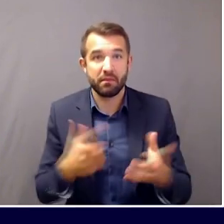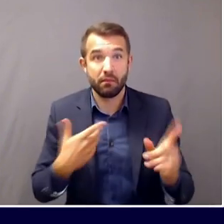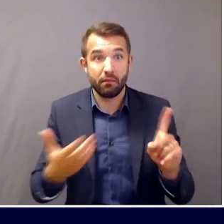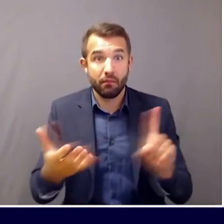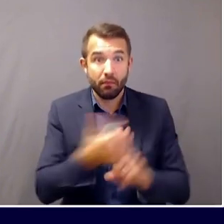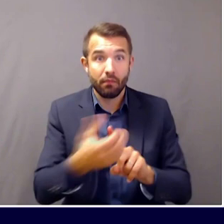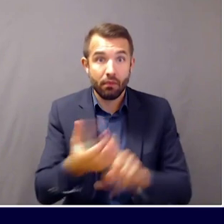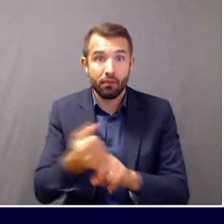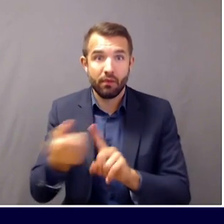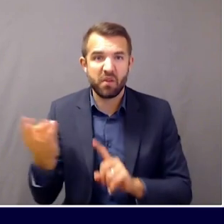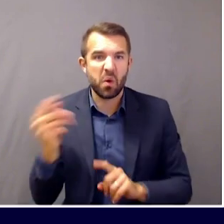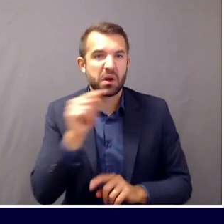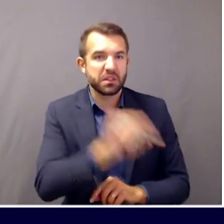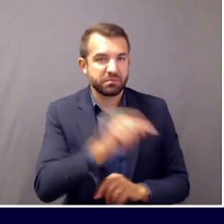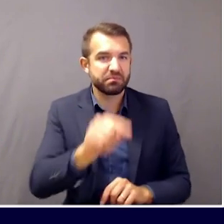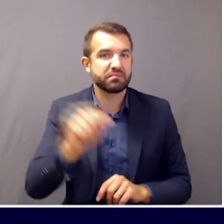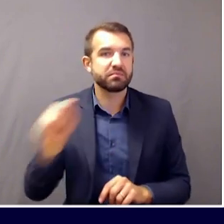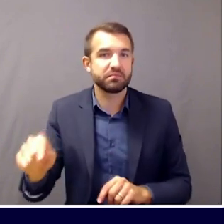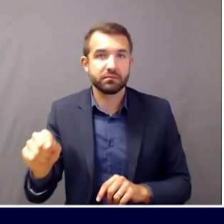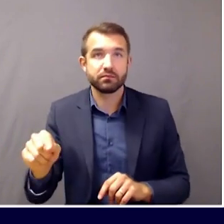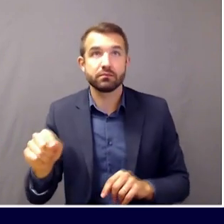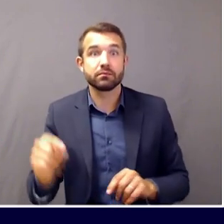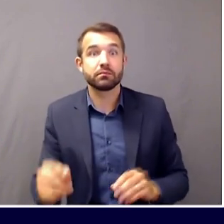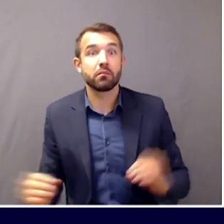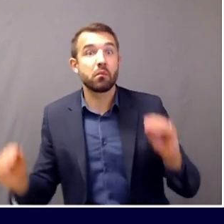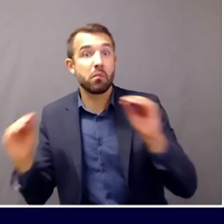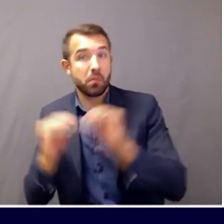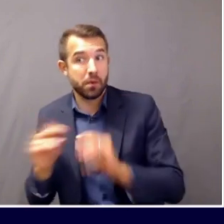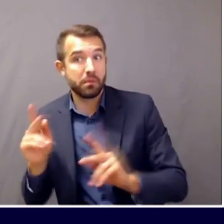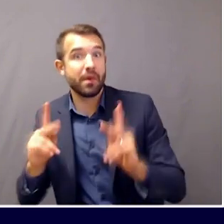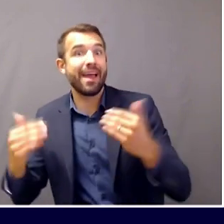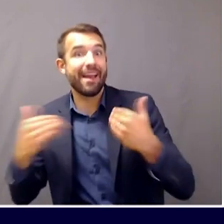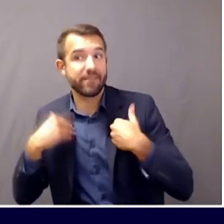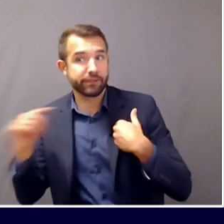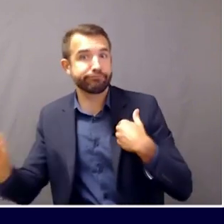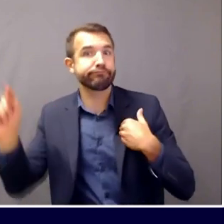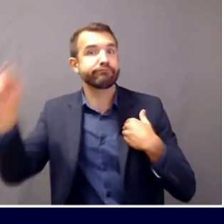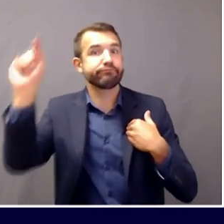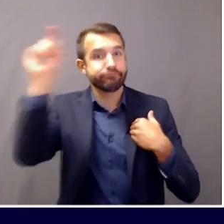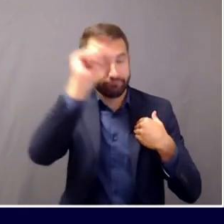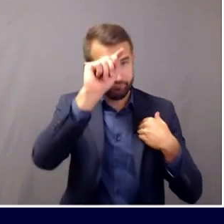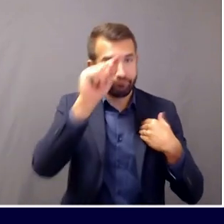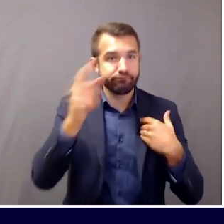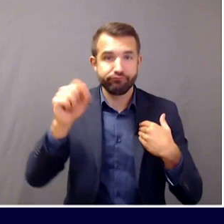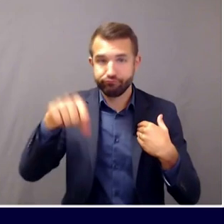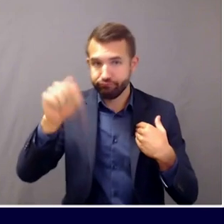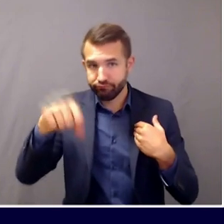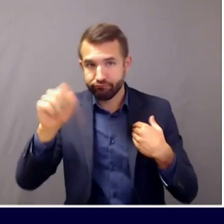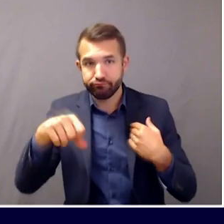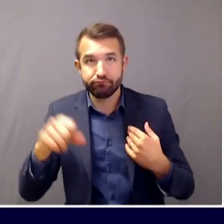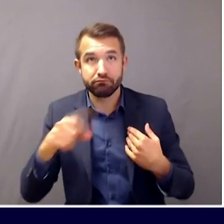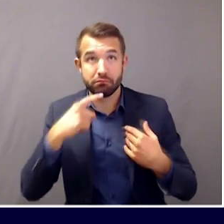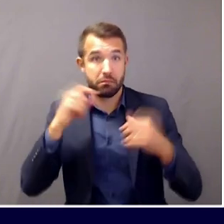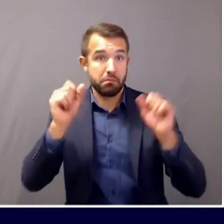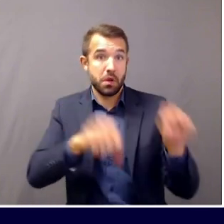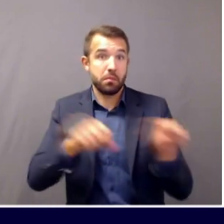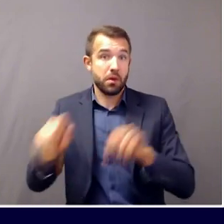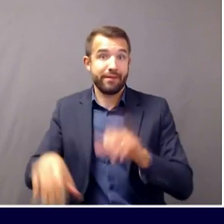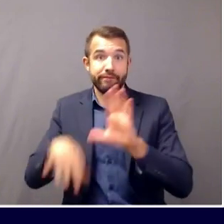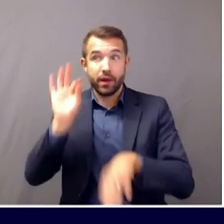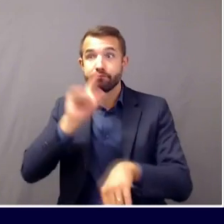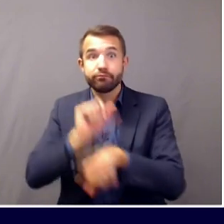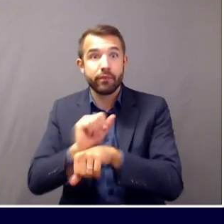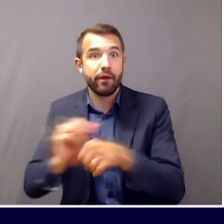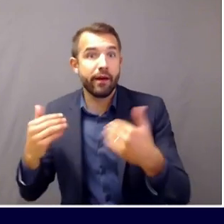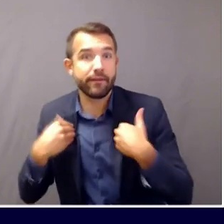It is absolutely possible that there may be individuals who have come into Maine with a positive test result and